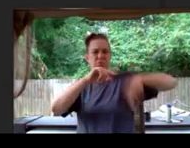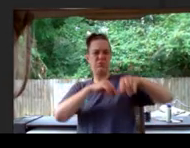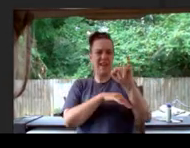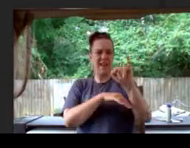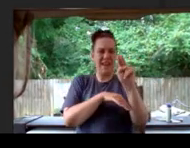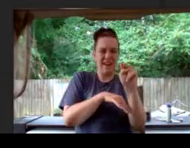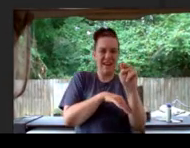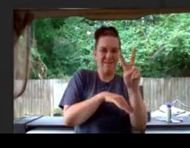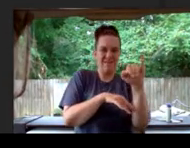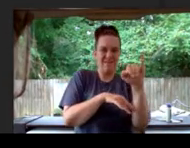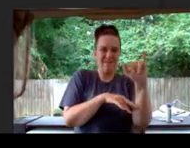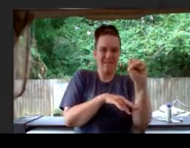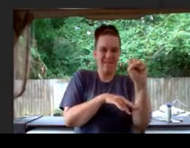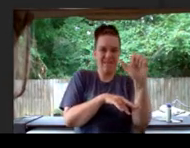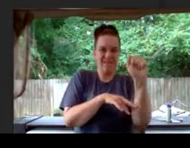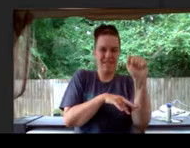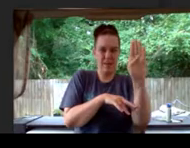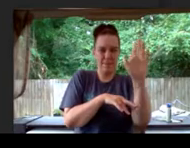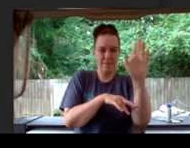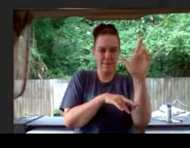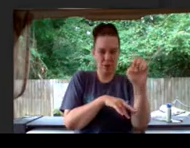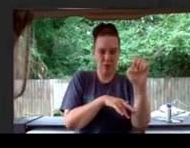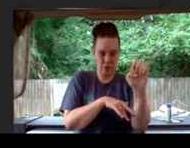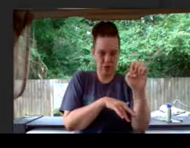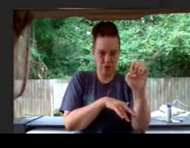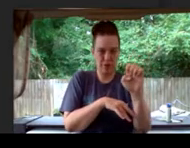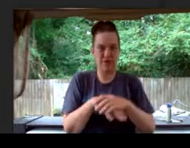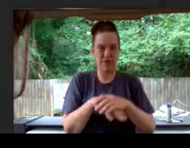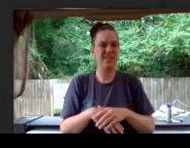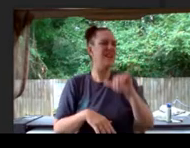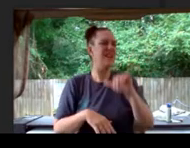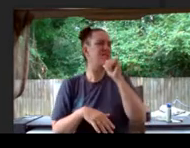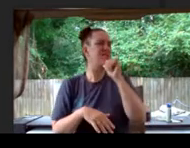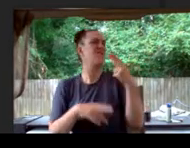Don't call him that, said Holly.